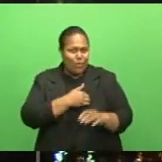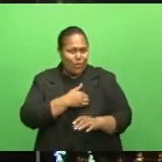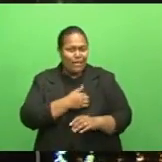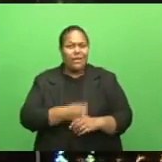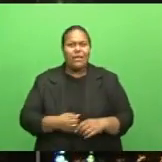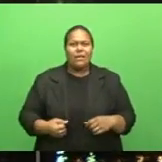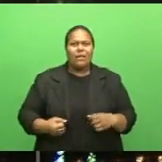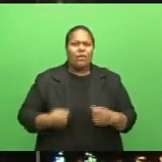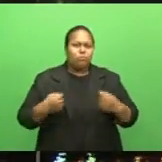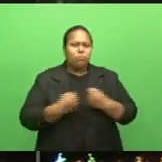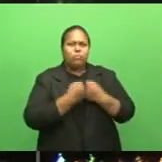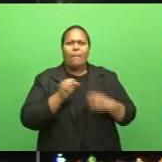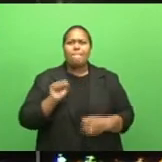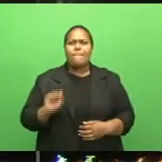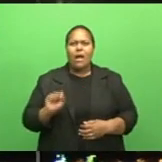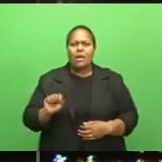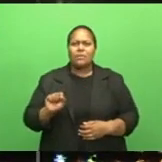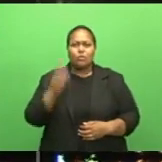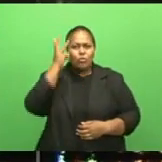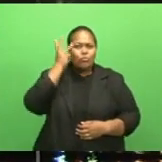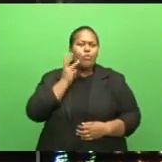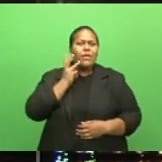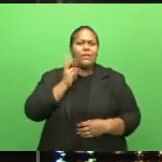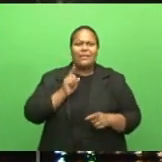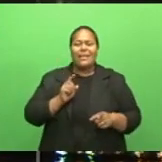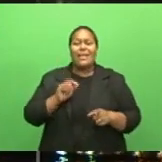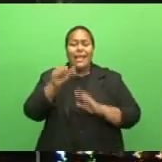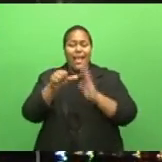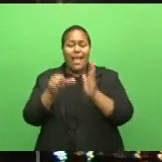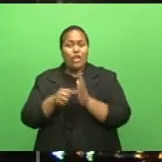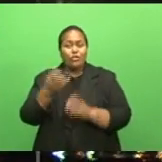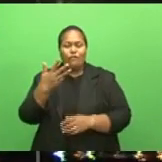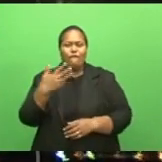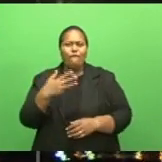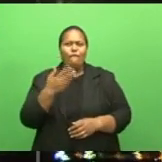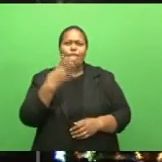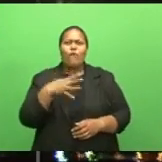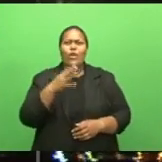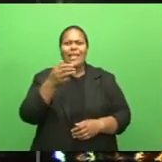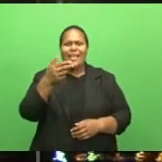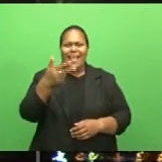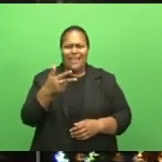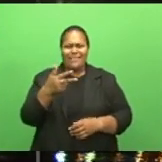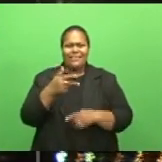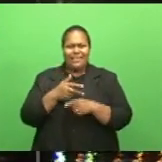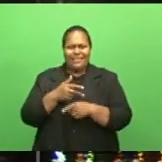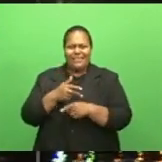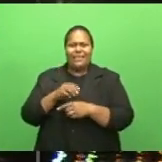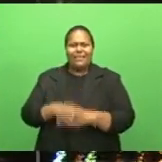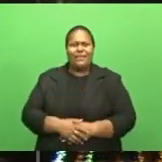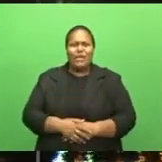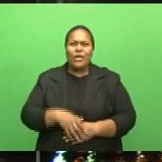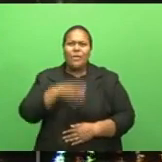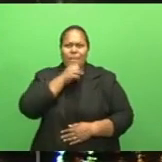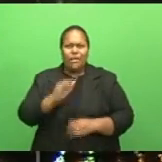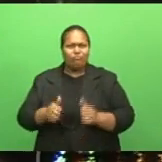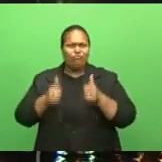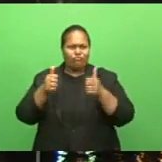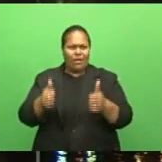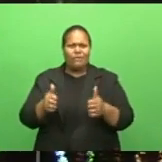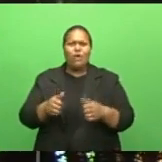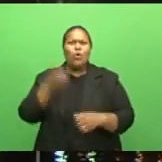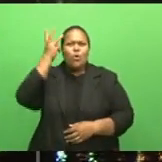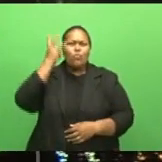by a bus driven by a 48-year-old man. The victim, who resides in Baolevu, Nausori, was crossing the road when the alleged